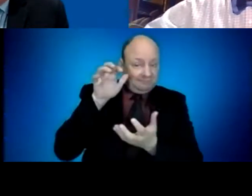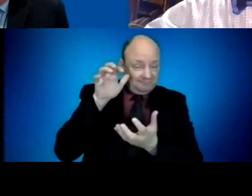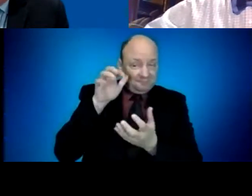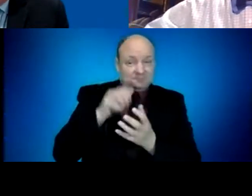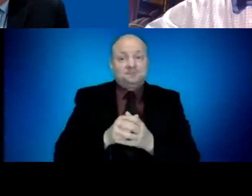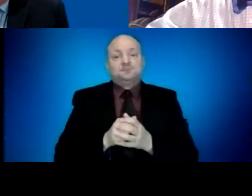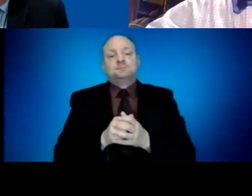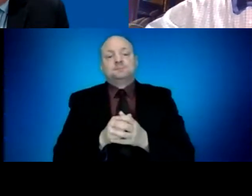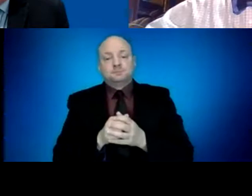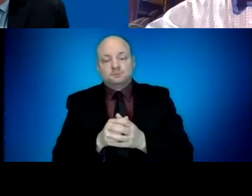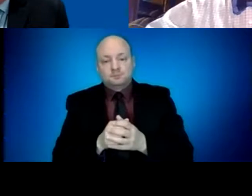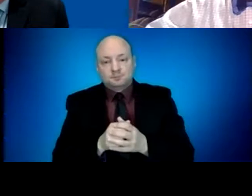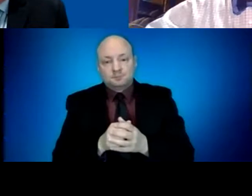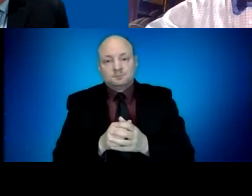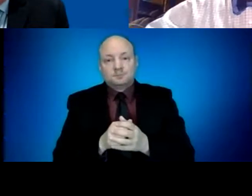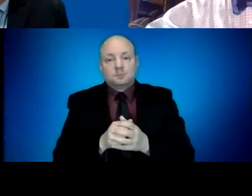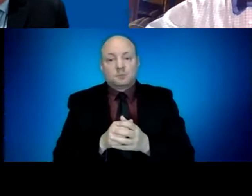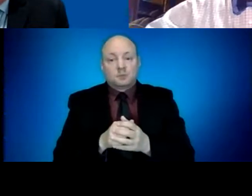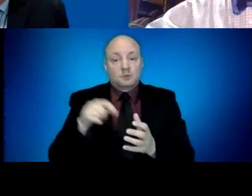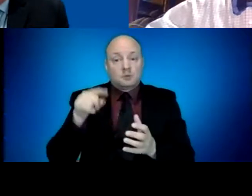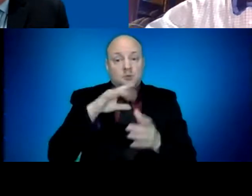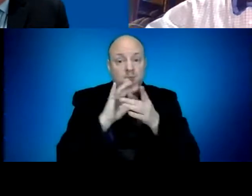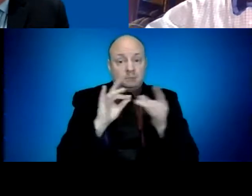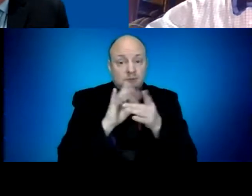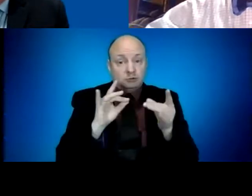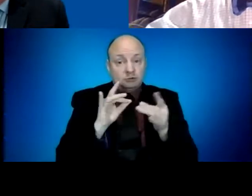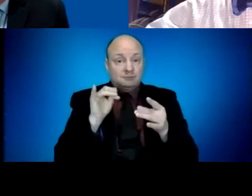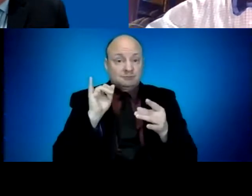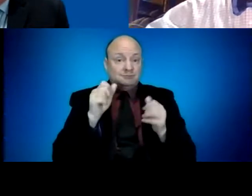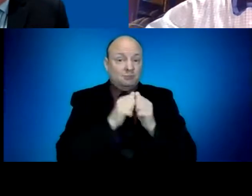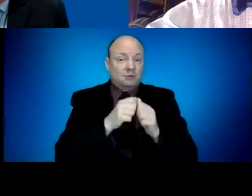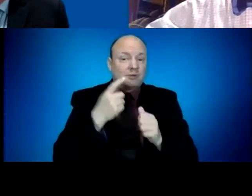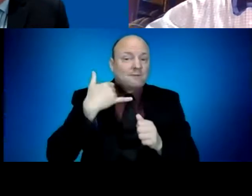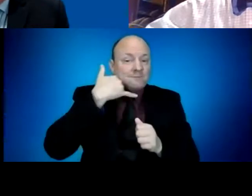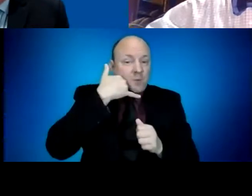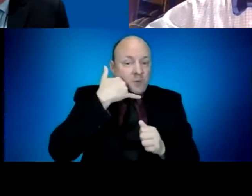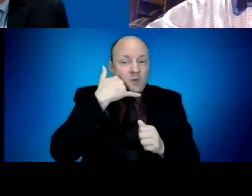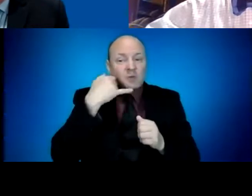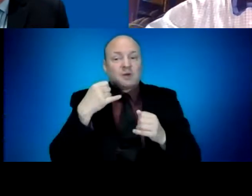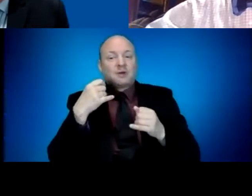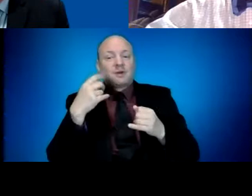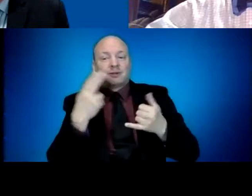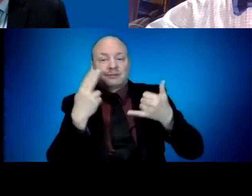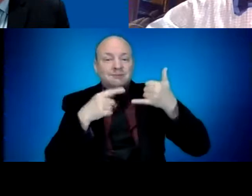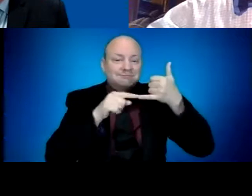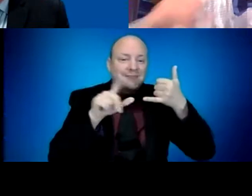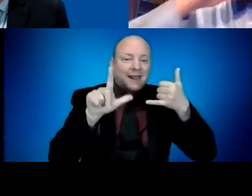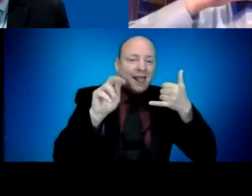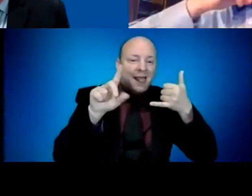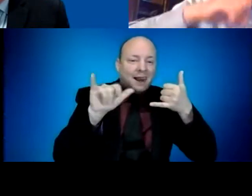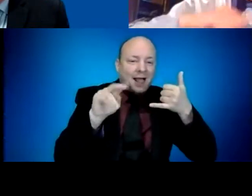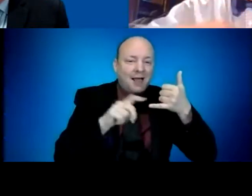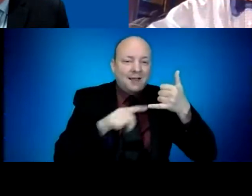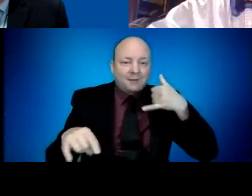landlines not being used anymore. Is this same situation that's still occurring with cell phone numbers